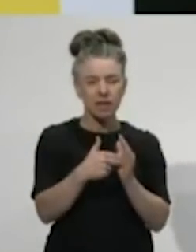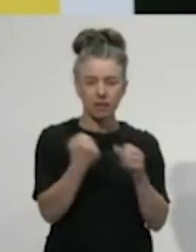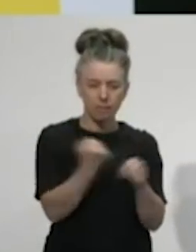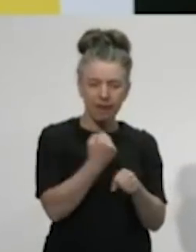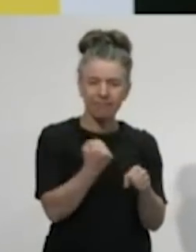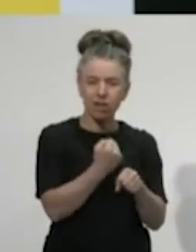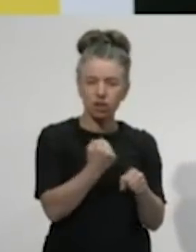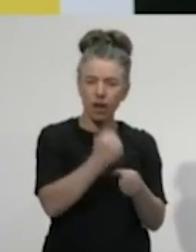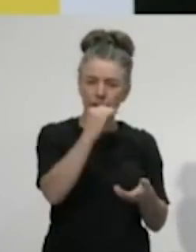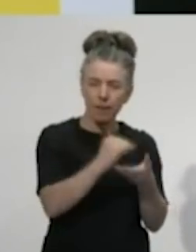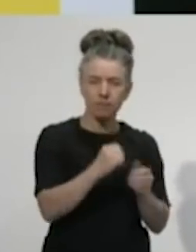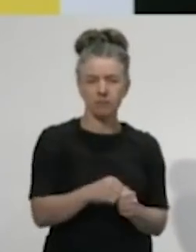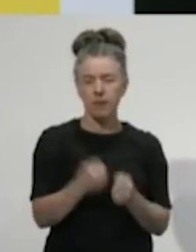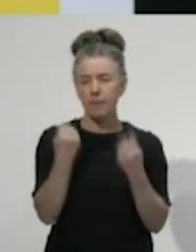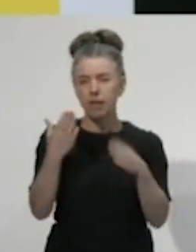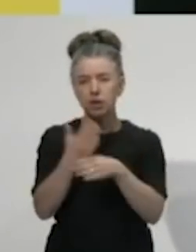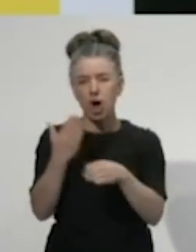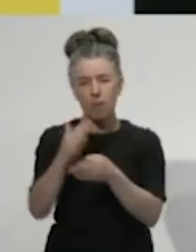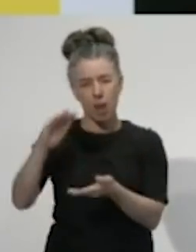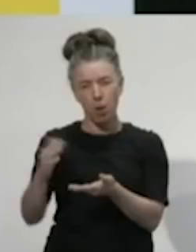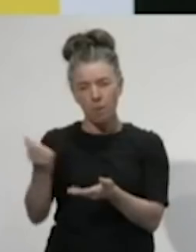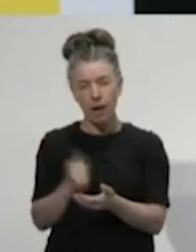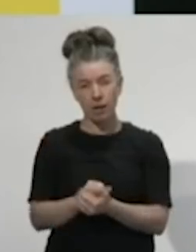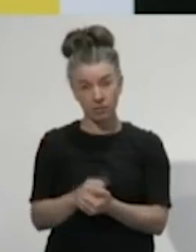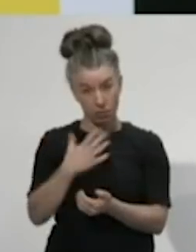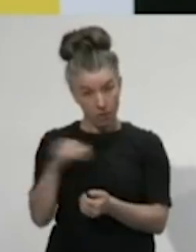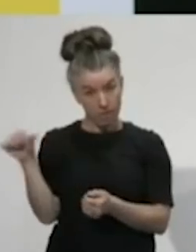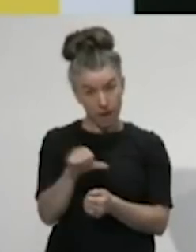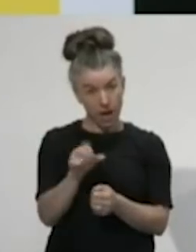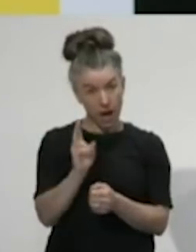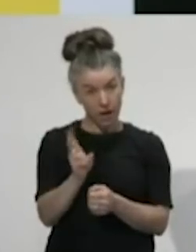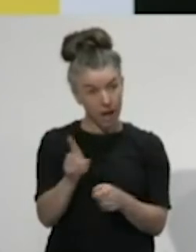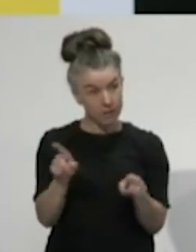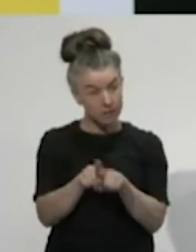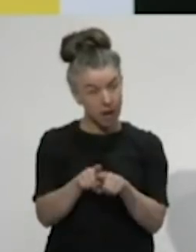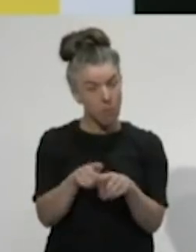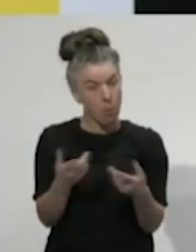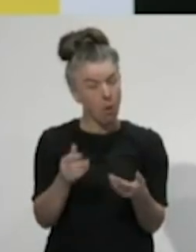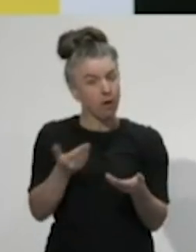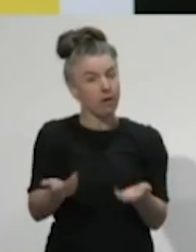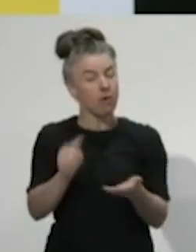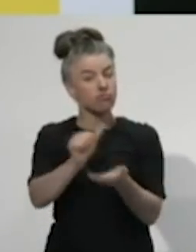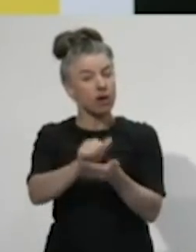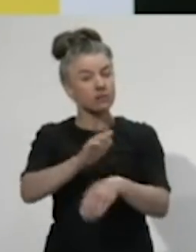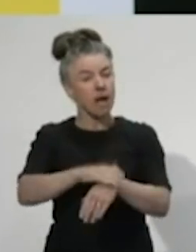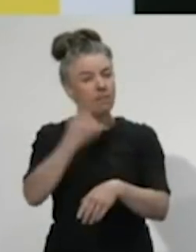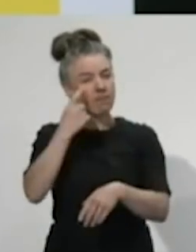abundance of low-paid jobs. Do we return to those settings or is now the time to find a better way?